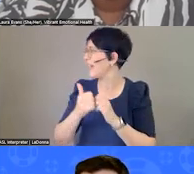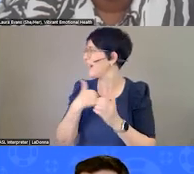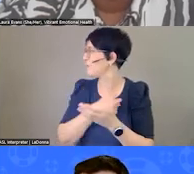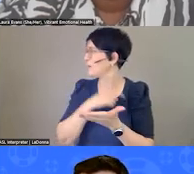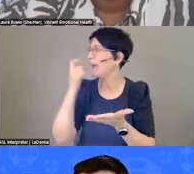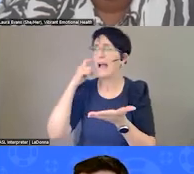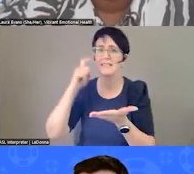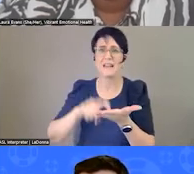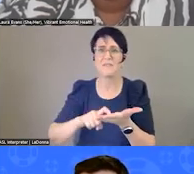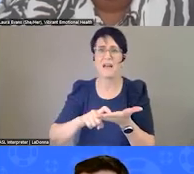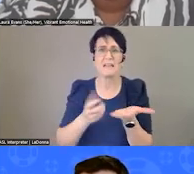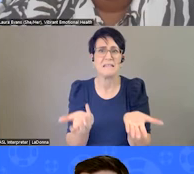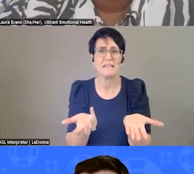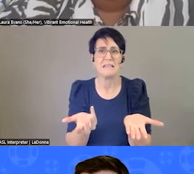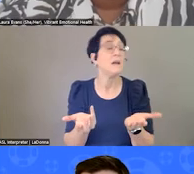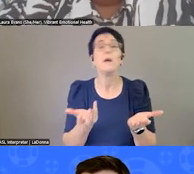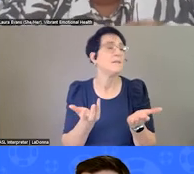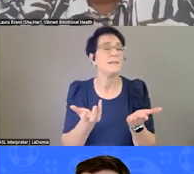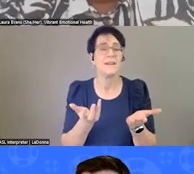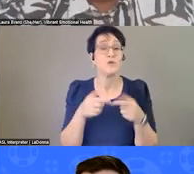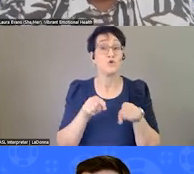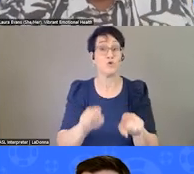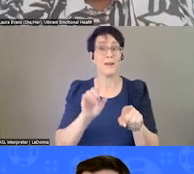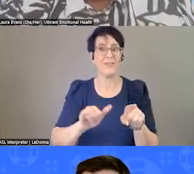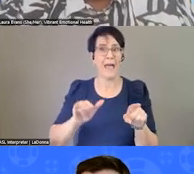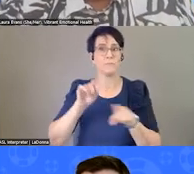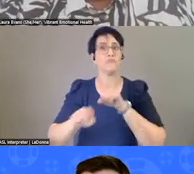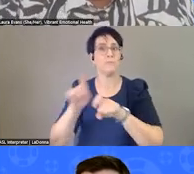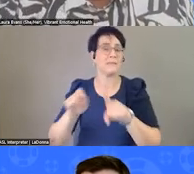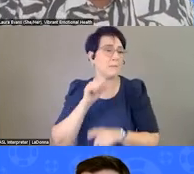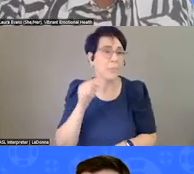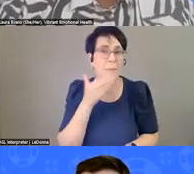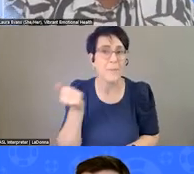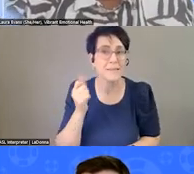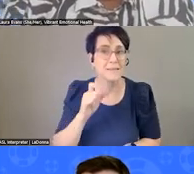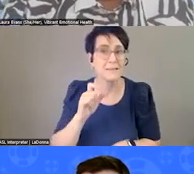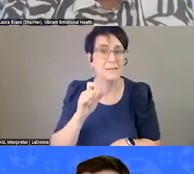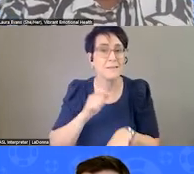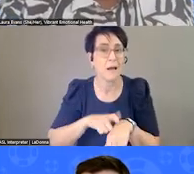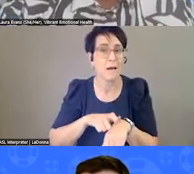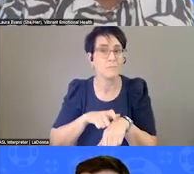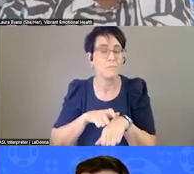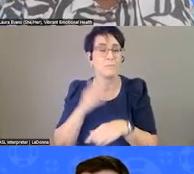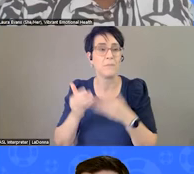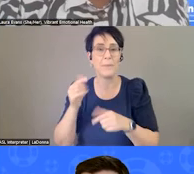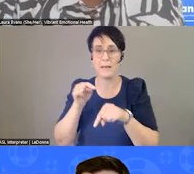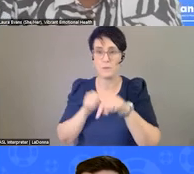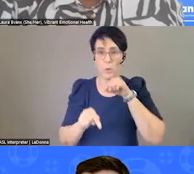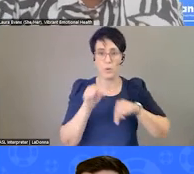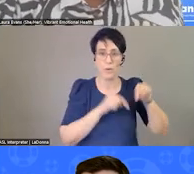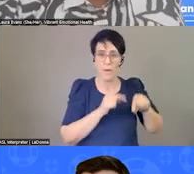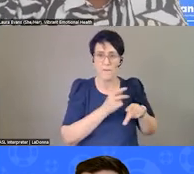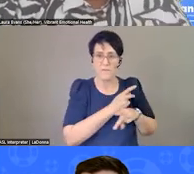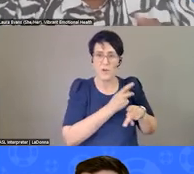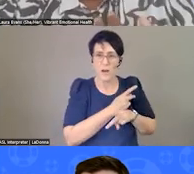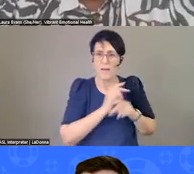ethnicity is not the best time to ask that. But that also prompted us to think, well, maybe we need to do a better job of going back and getting that at some point